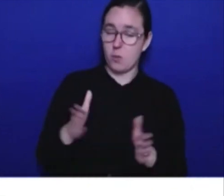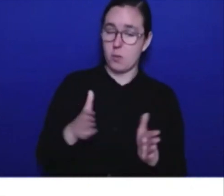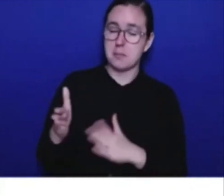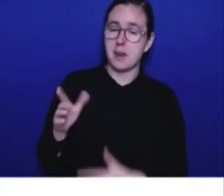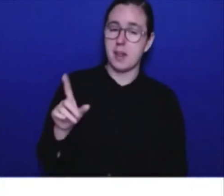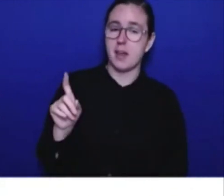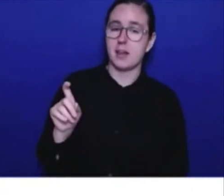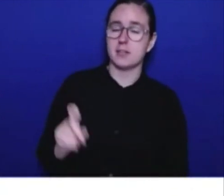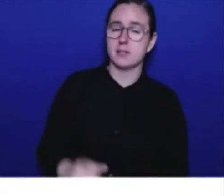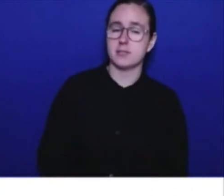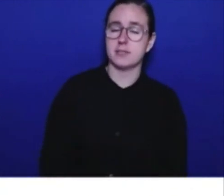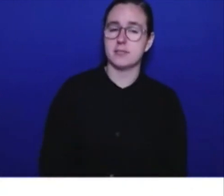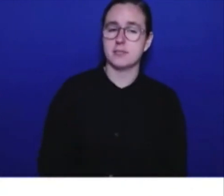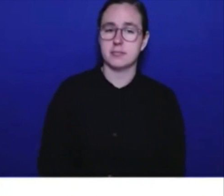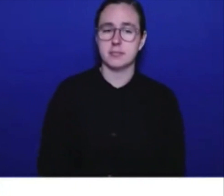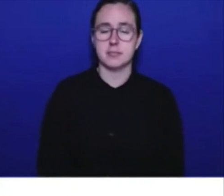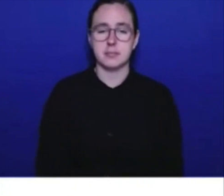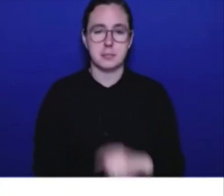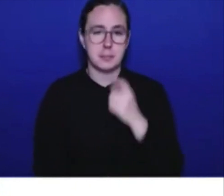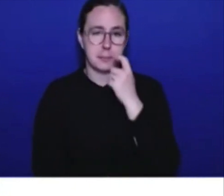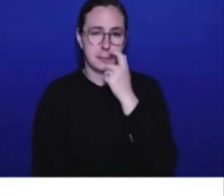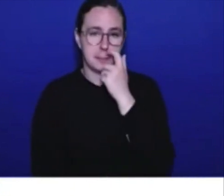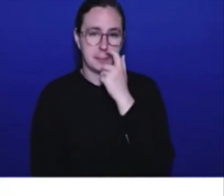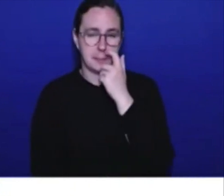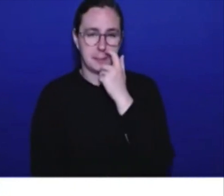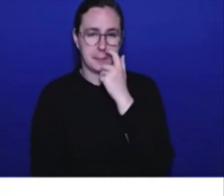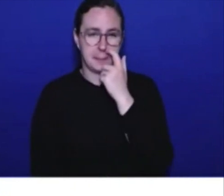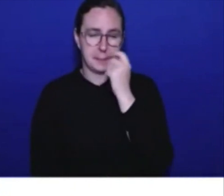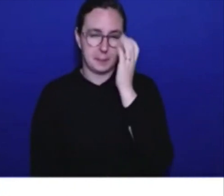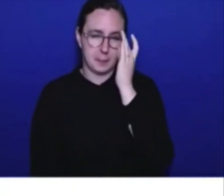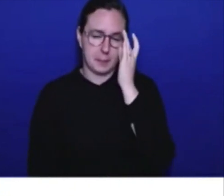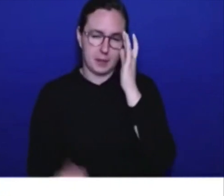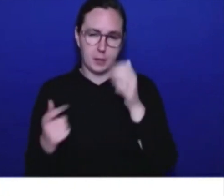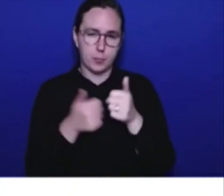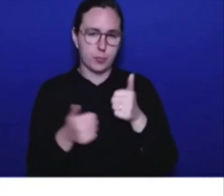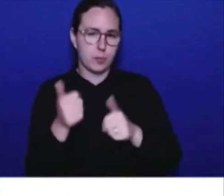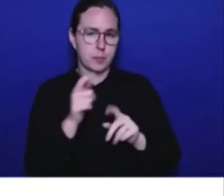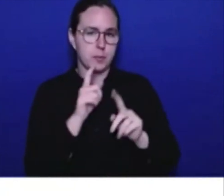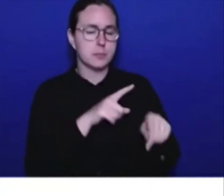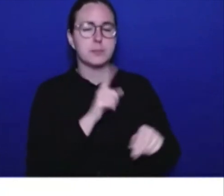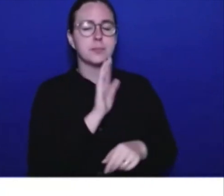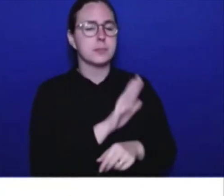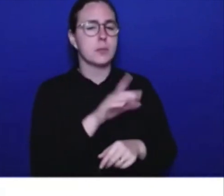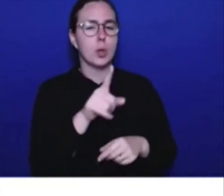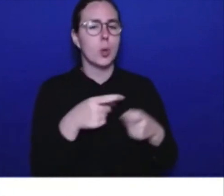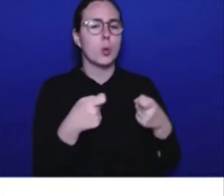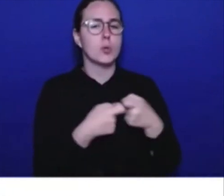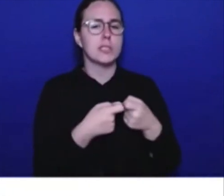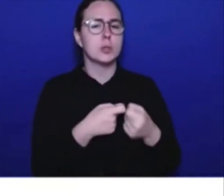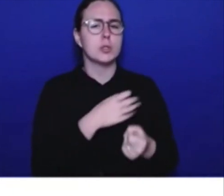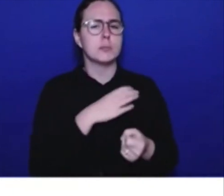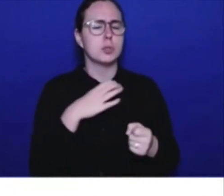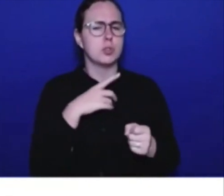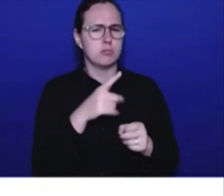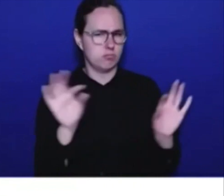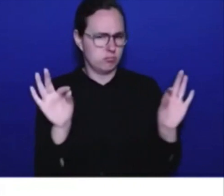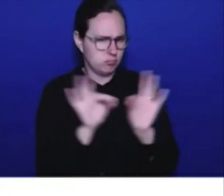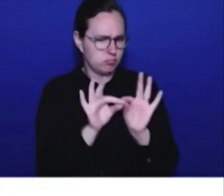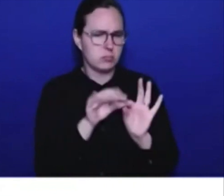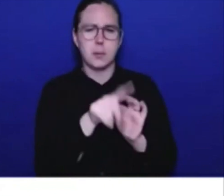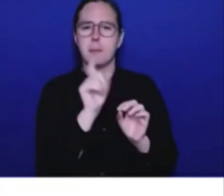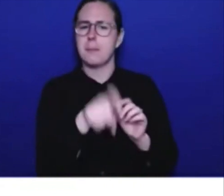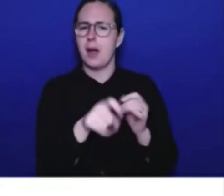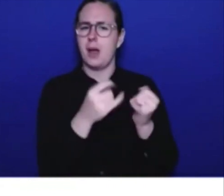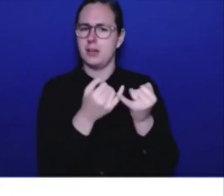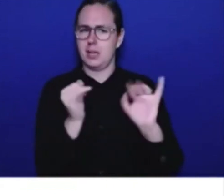a critical role here to make sure that British Columbians see the assumptions and see the work that ICBC has put into projections